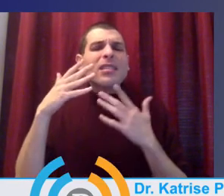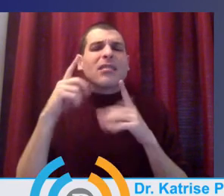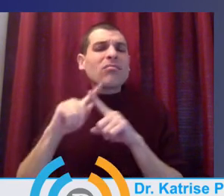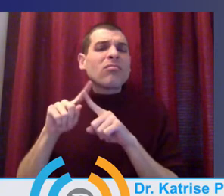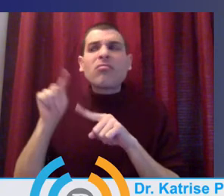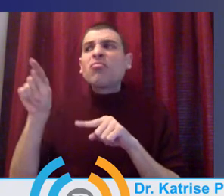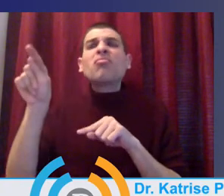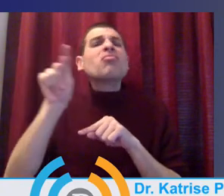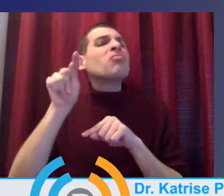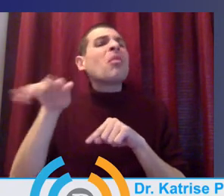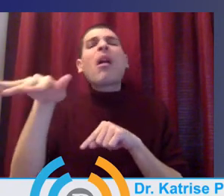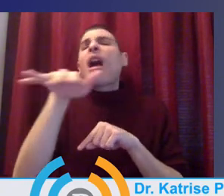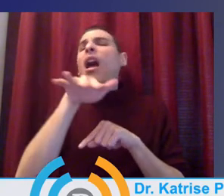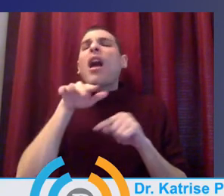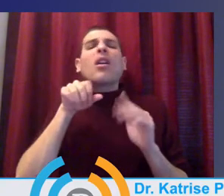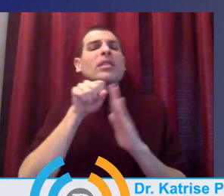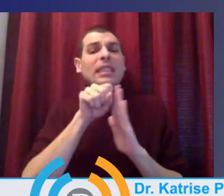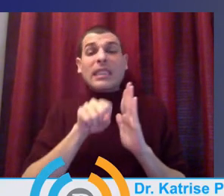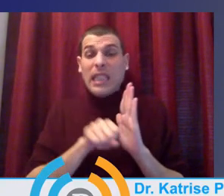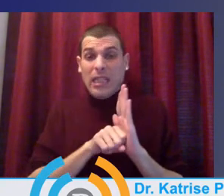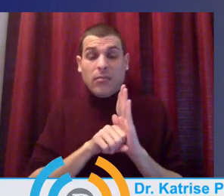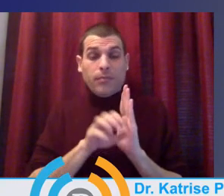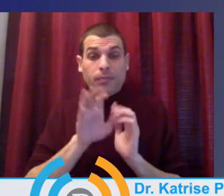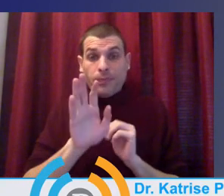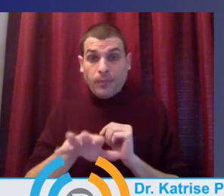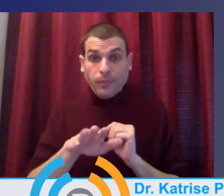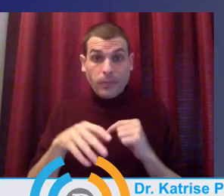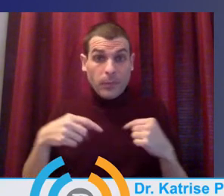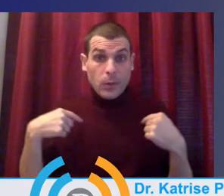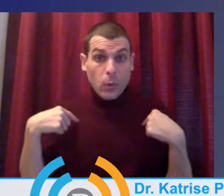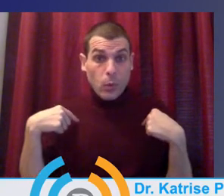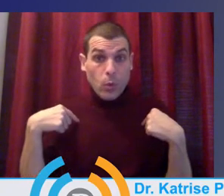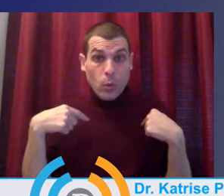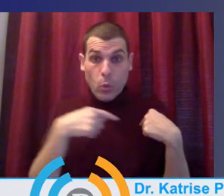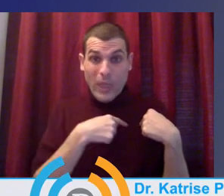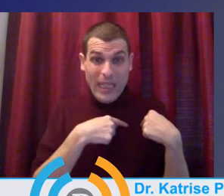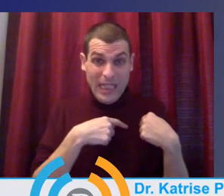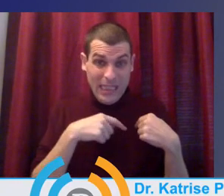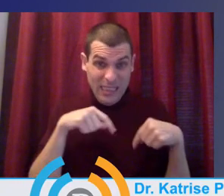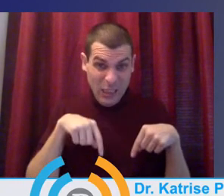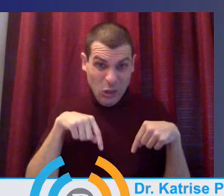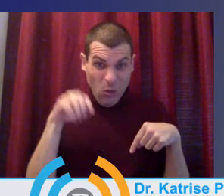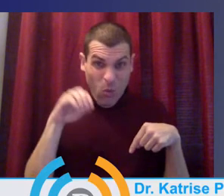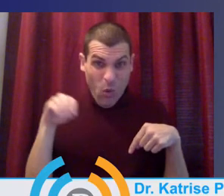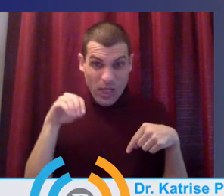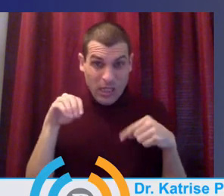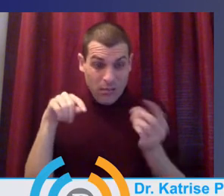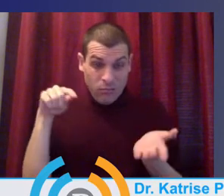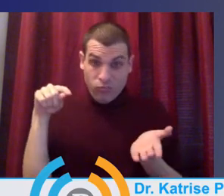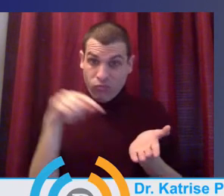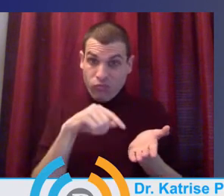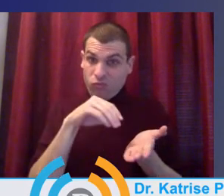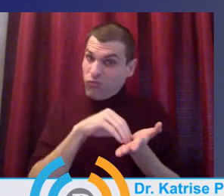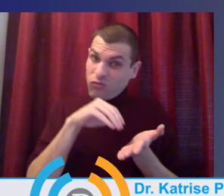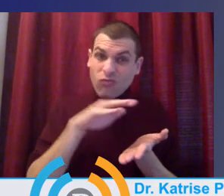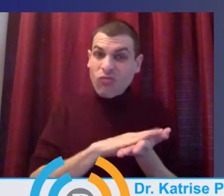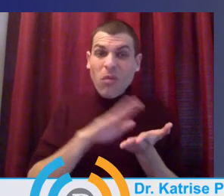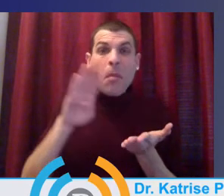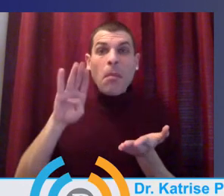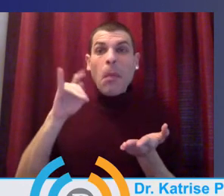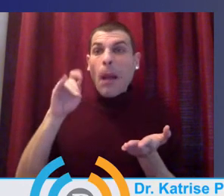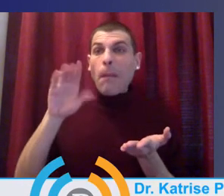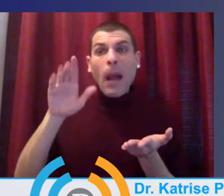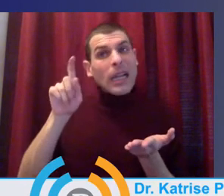we have not overly identified BIPOC students for IEPs in these last few months. And we have not overly